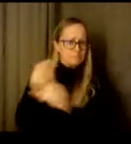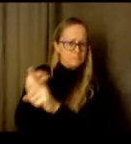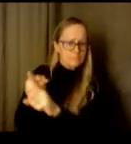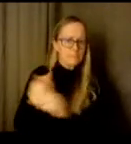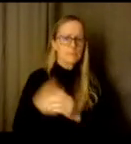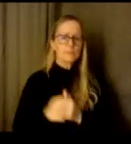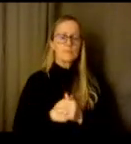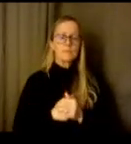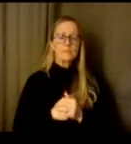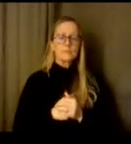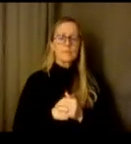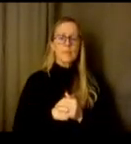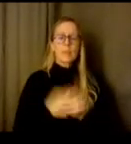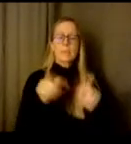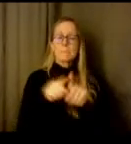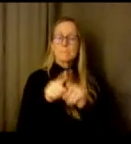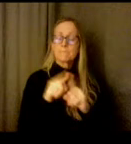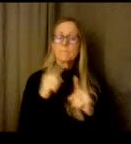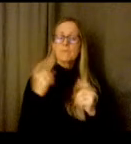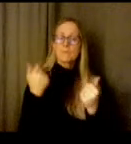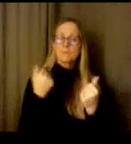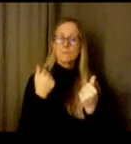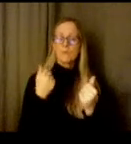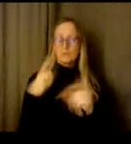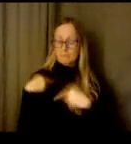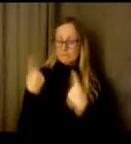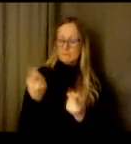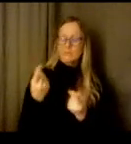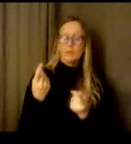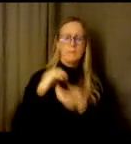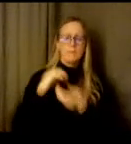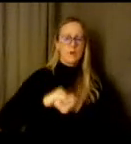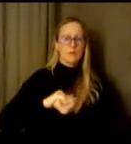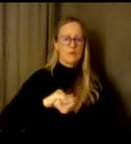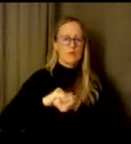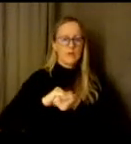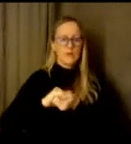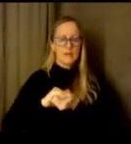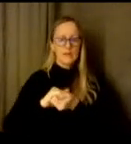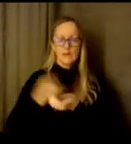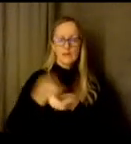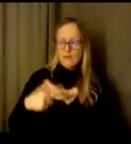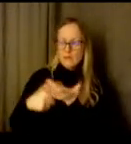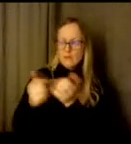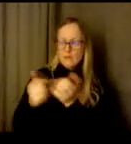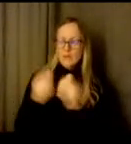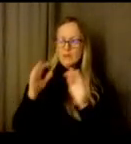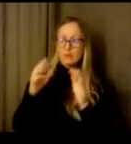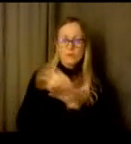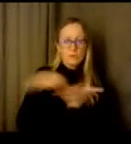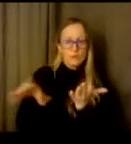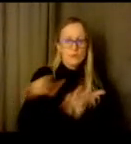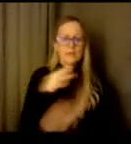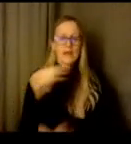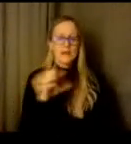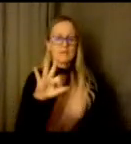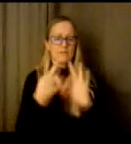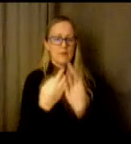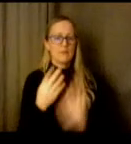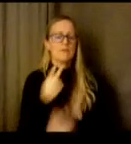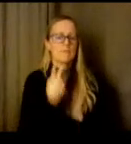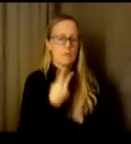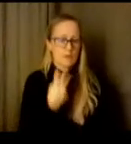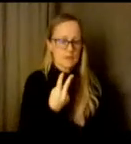Additionally, we're looking at partnering, or we have been, excuse me, partnering and taking input from Student and Family Voice. Currently, we're working with Asian